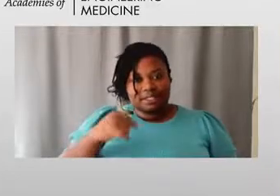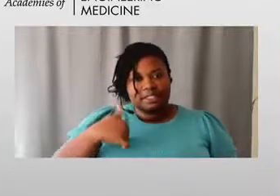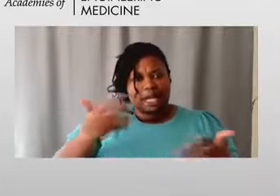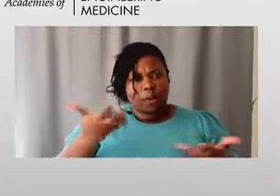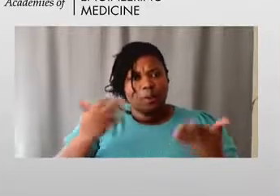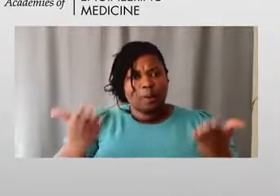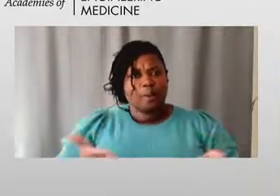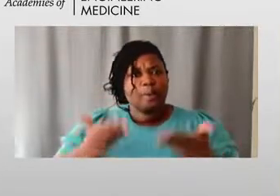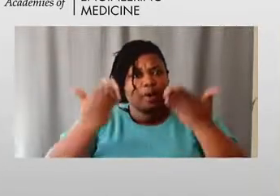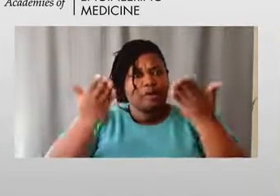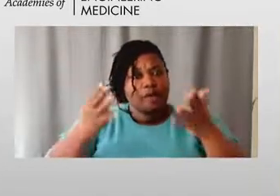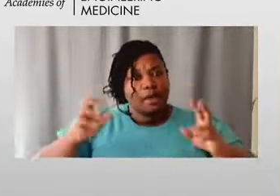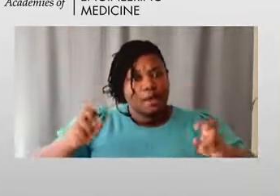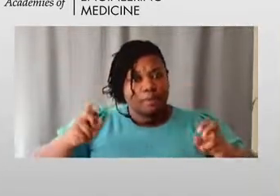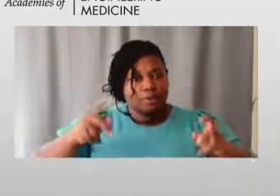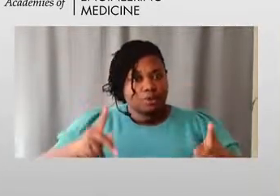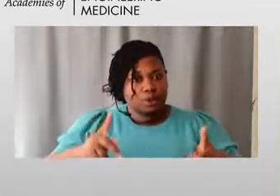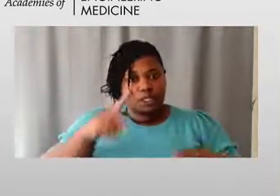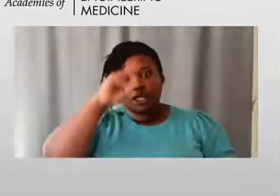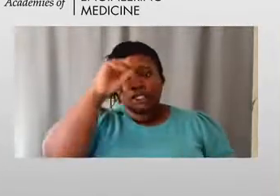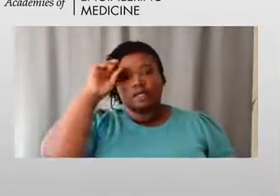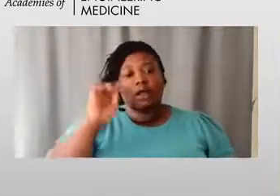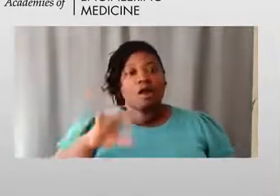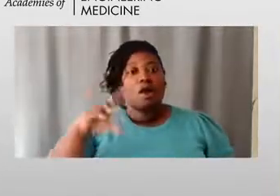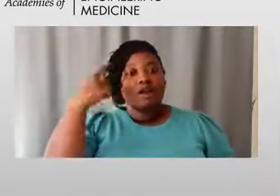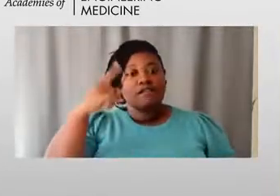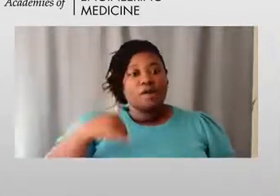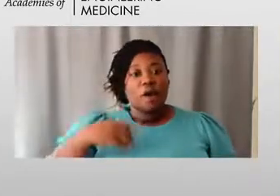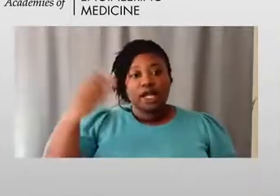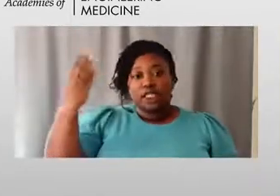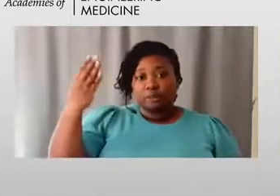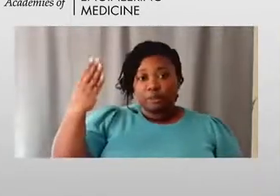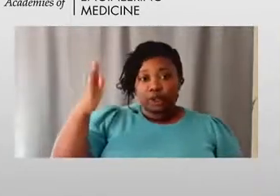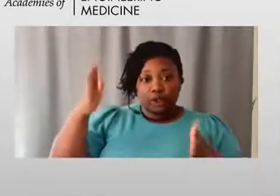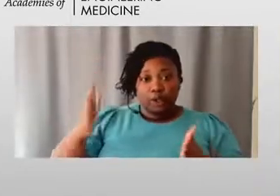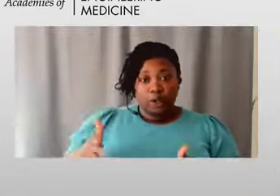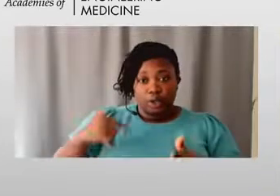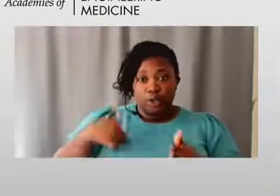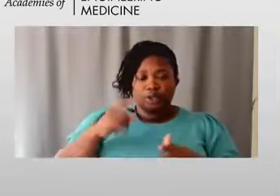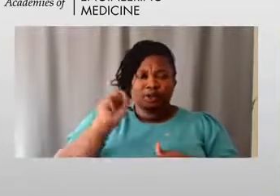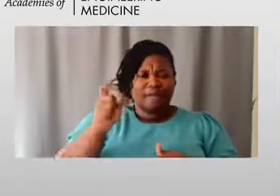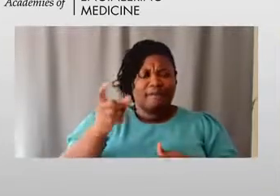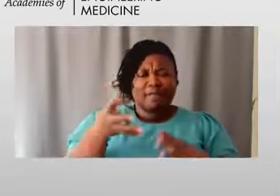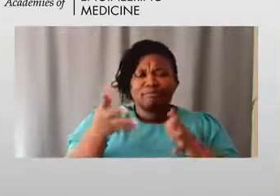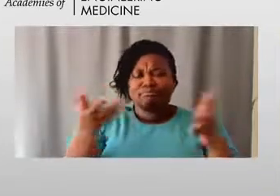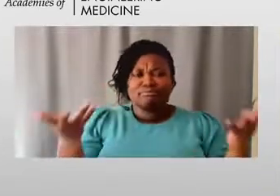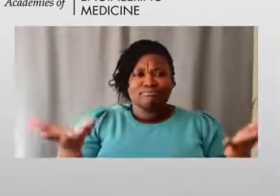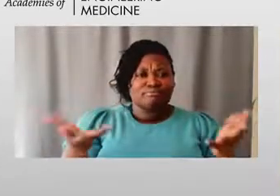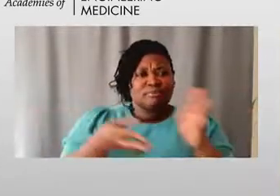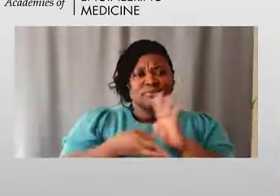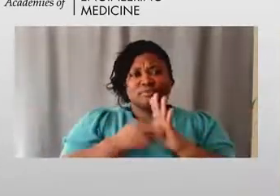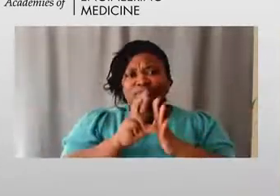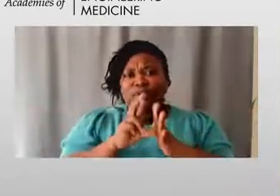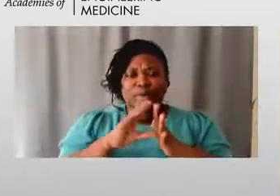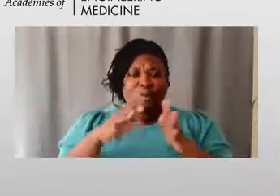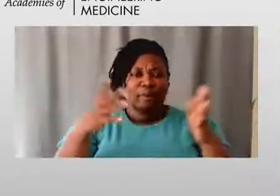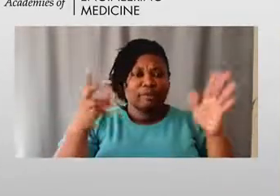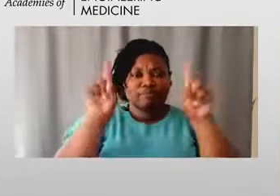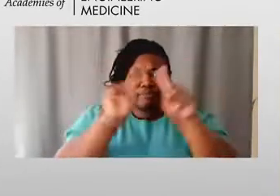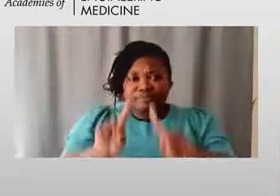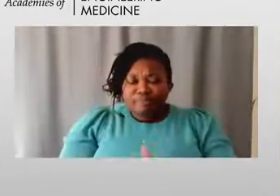an opportunity for our speaker to provide sort of an overview of the highlights